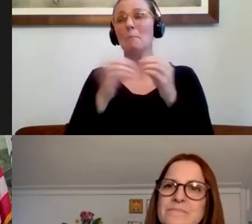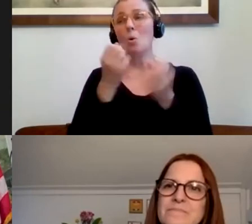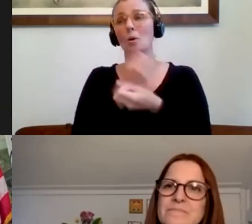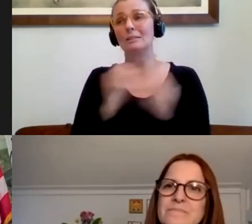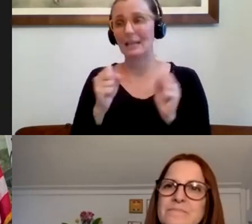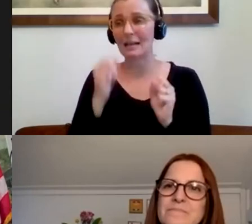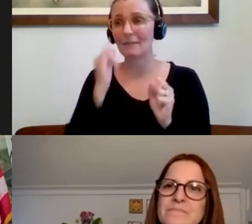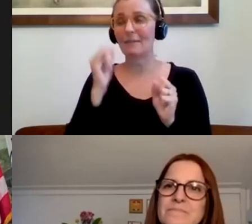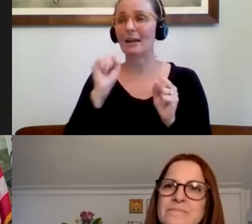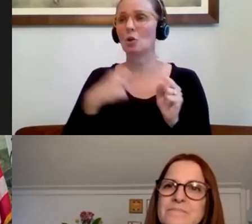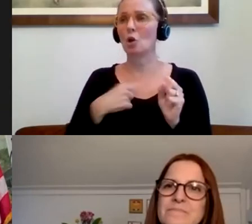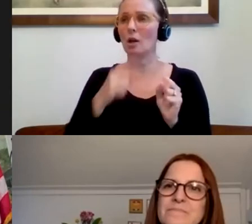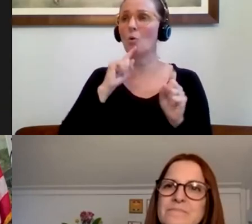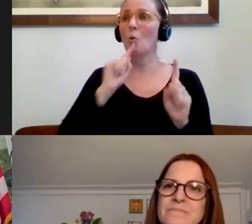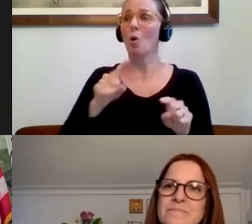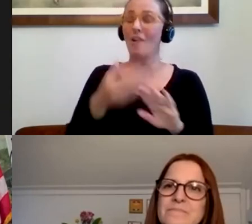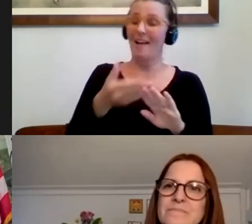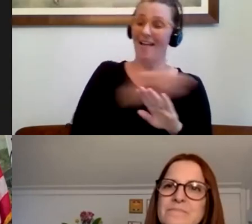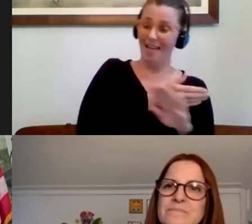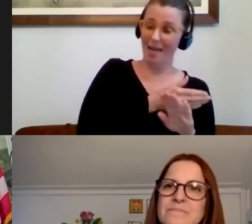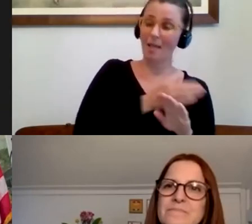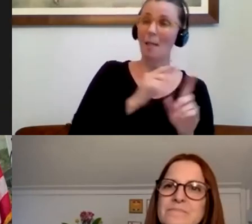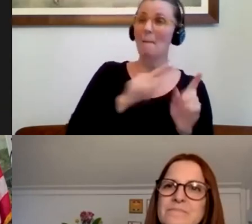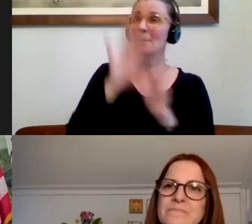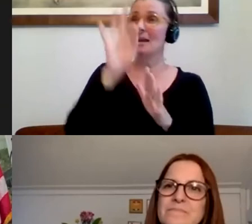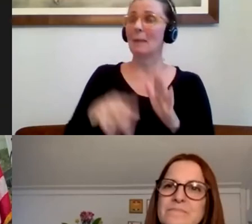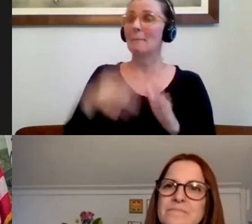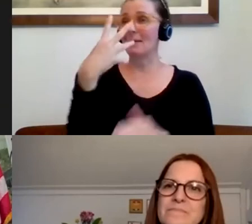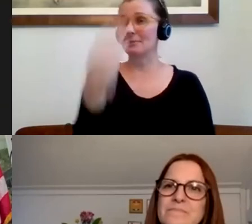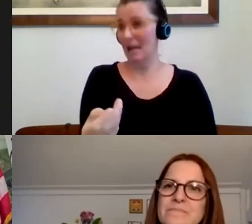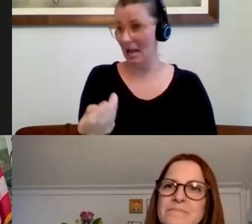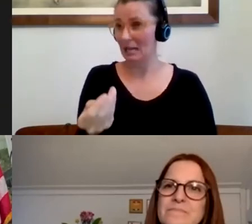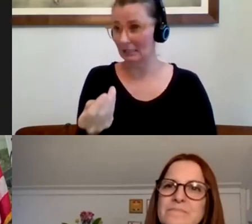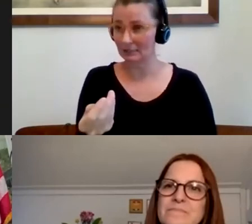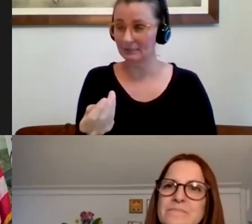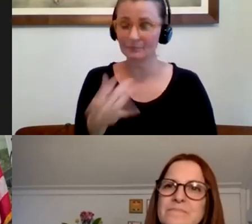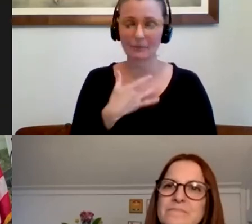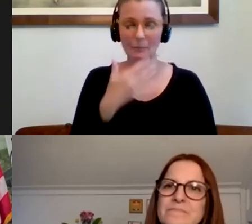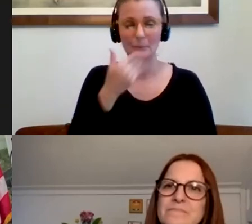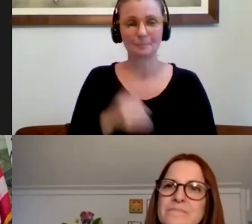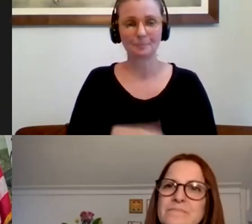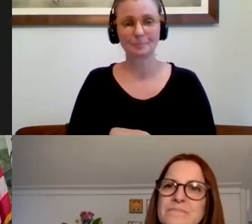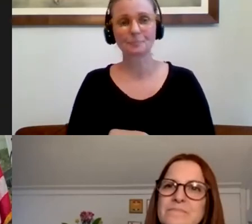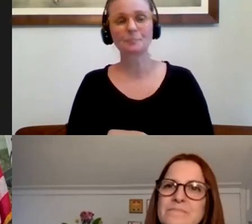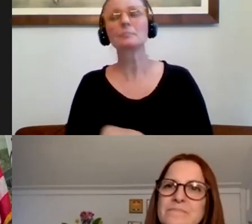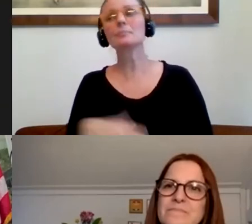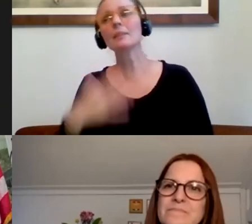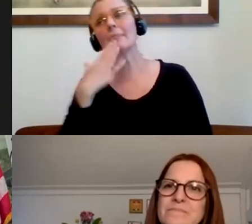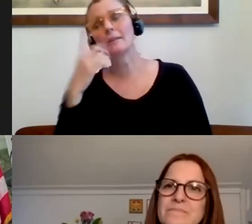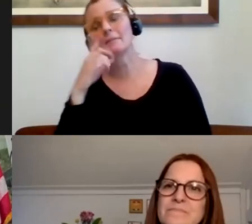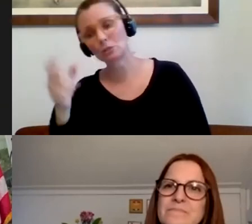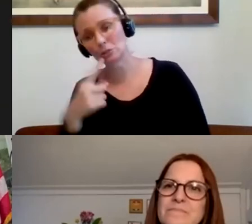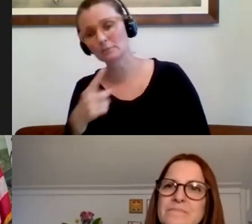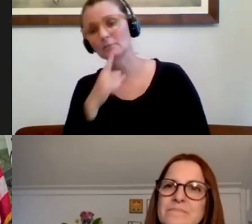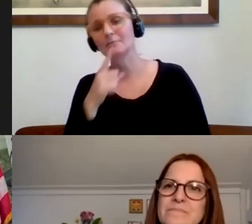thank you for your question. It's another excellent question. The short answer, this is one of the many things we're analyzing as we think about how we're going to